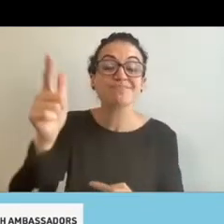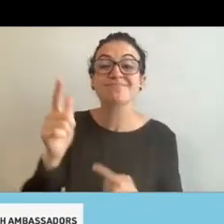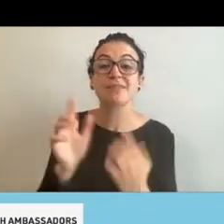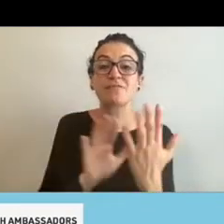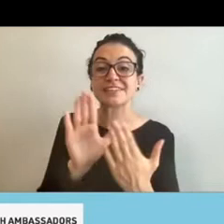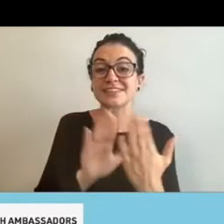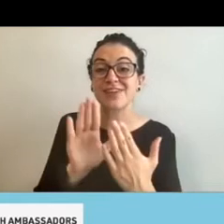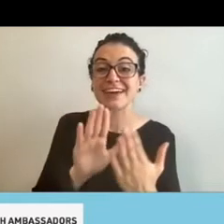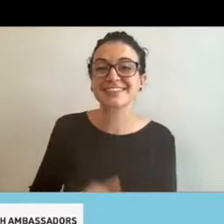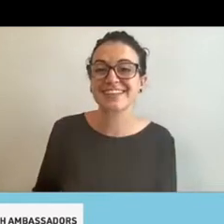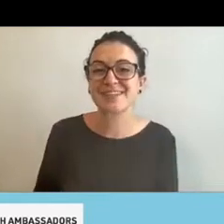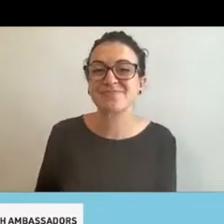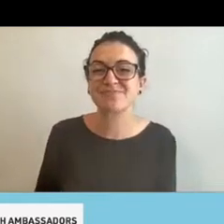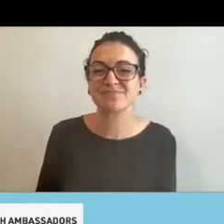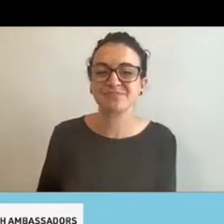Oh, thank you.